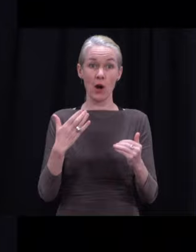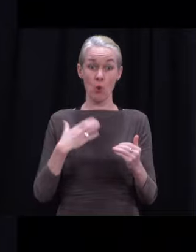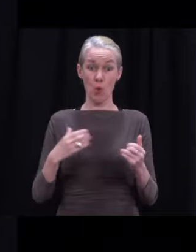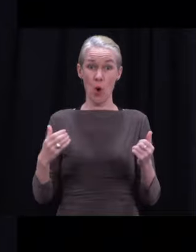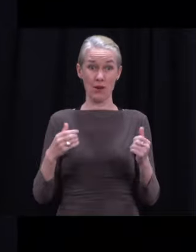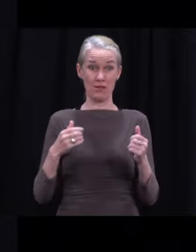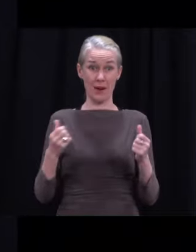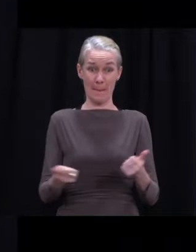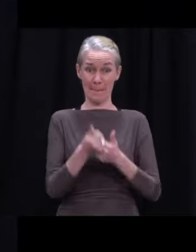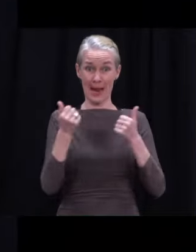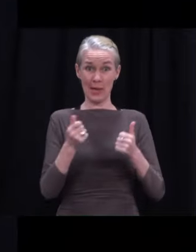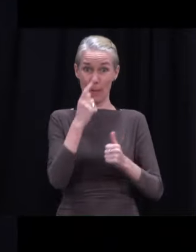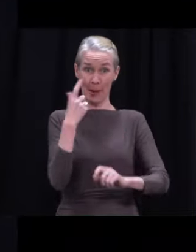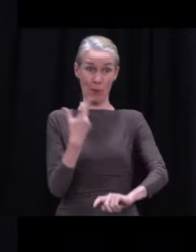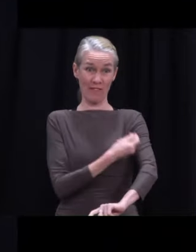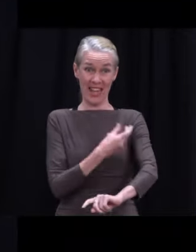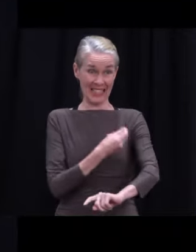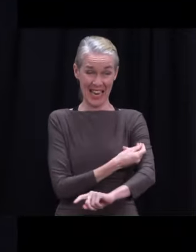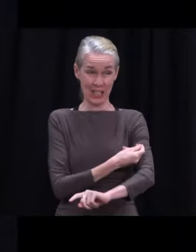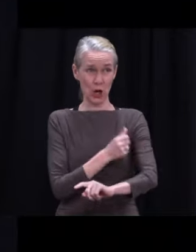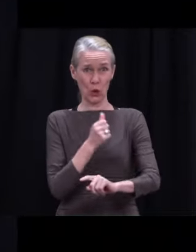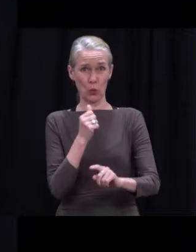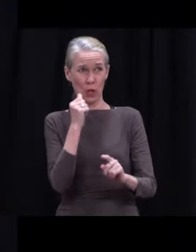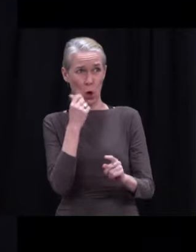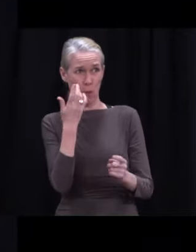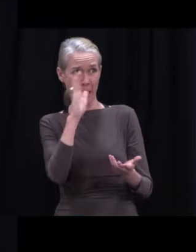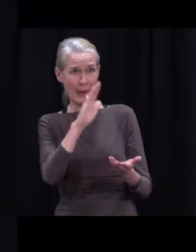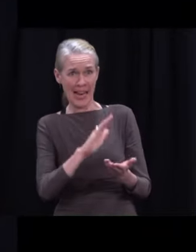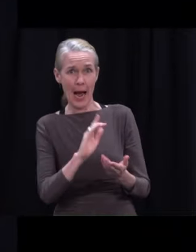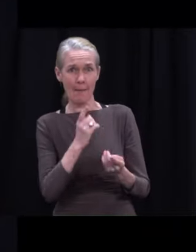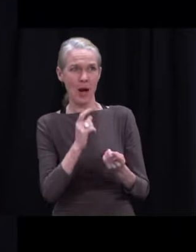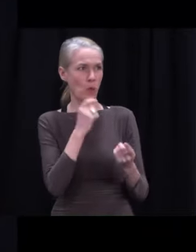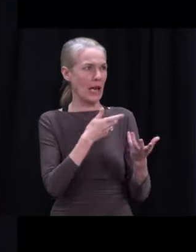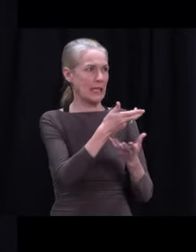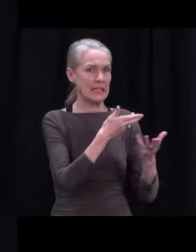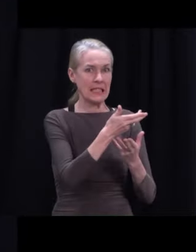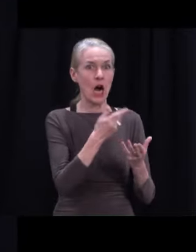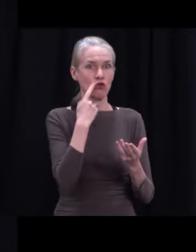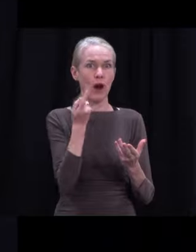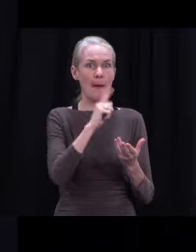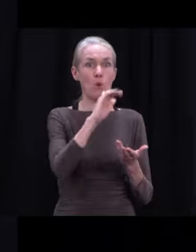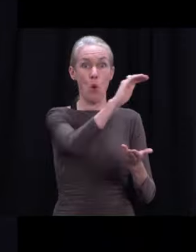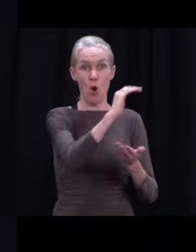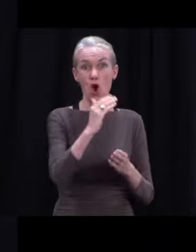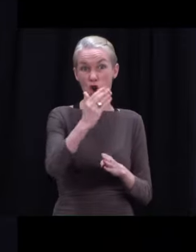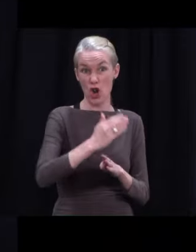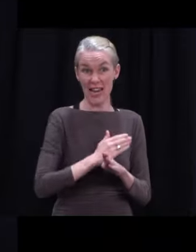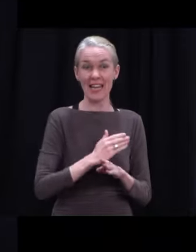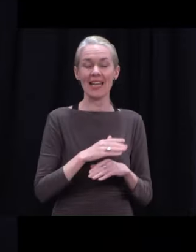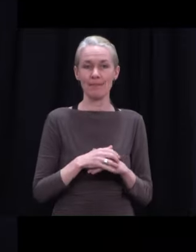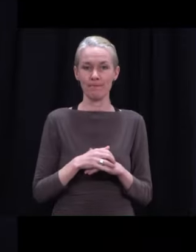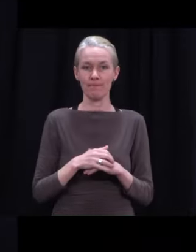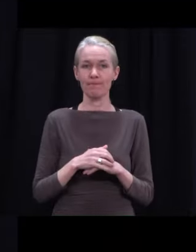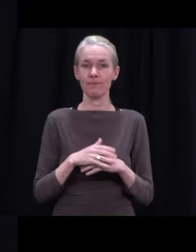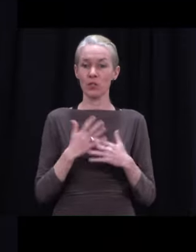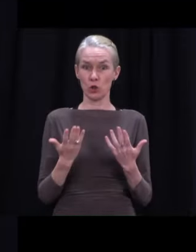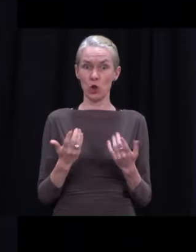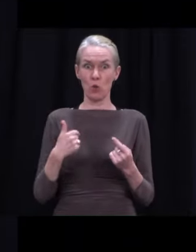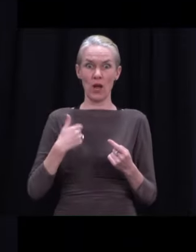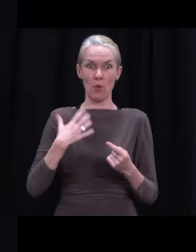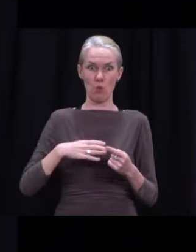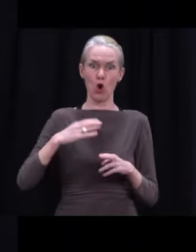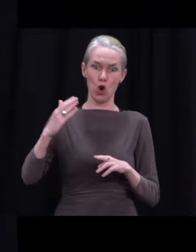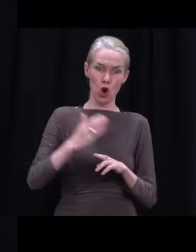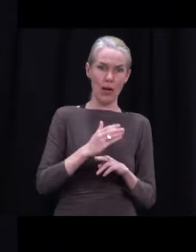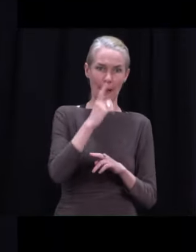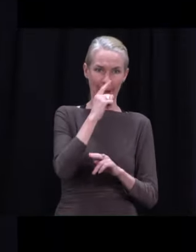work to do everything that we could to then meet that demand. There was never a chance of running out, but we didn't want to dampen down the demand that we saw.